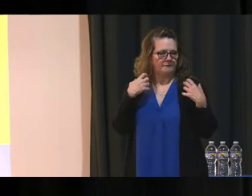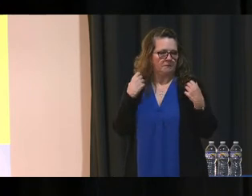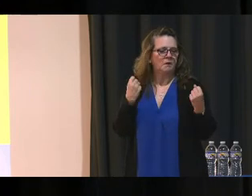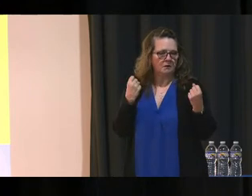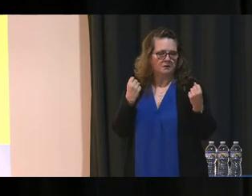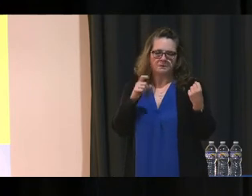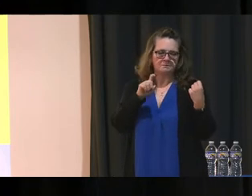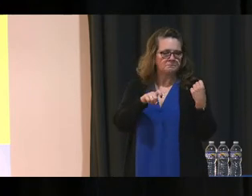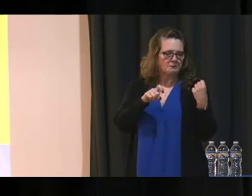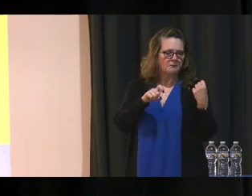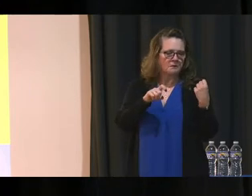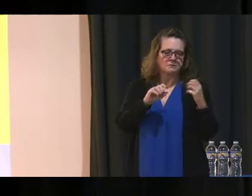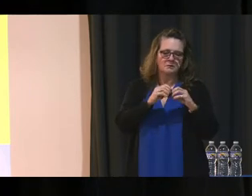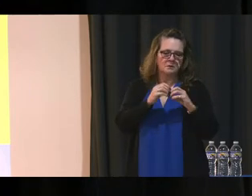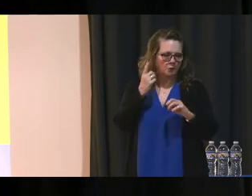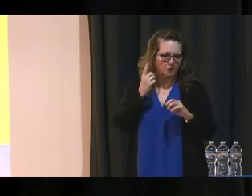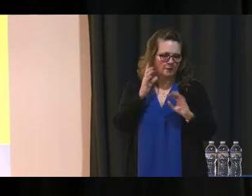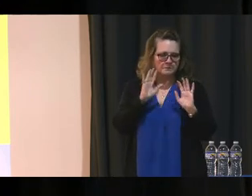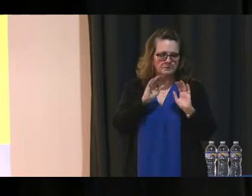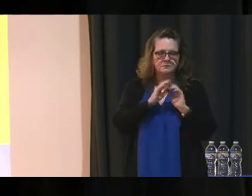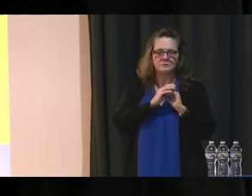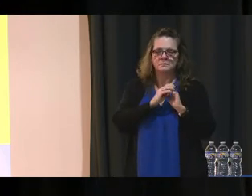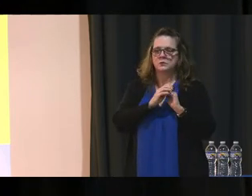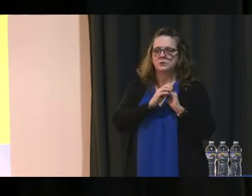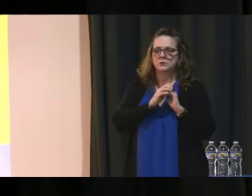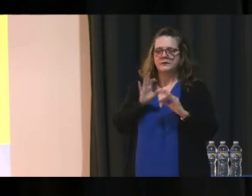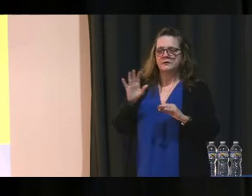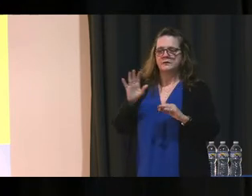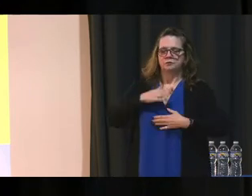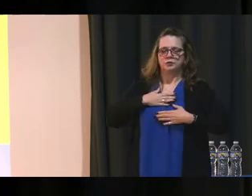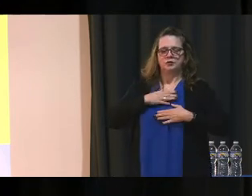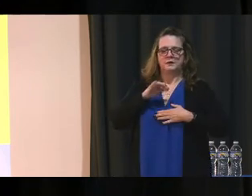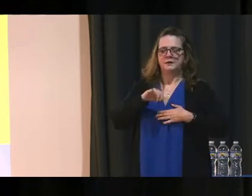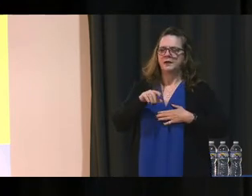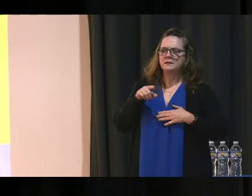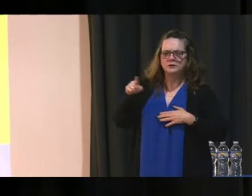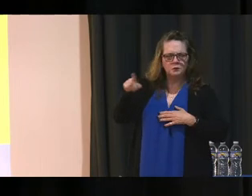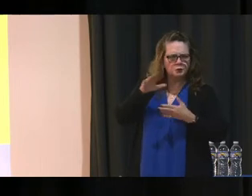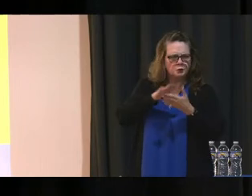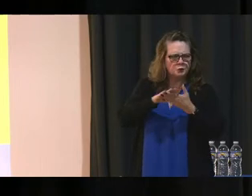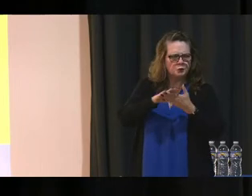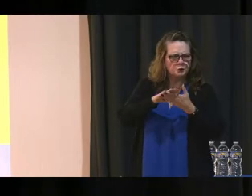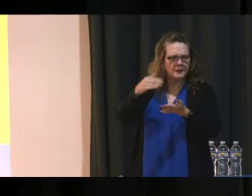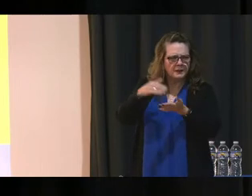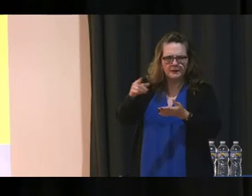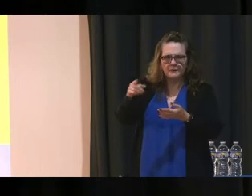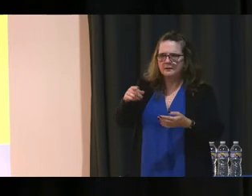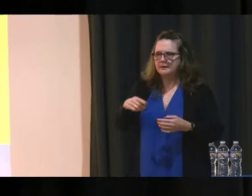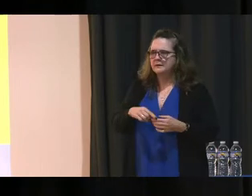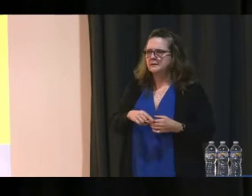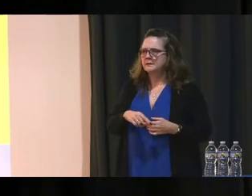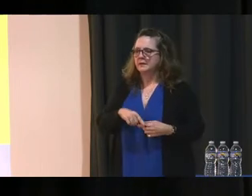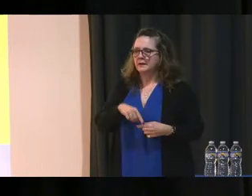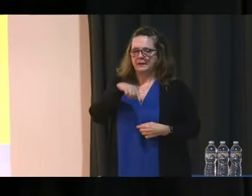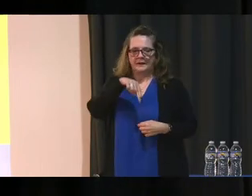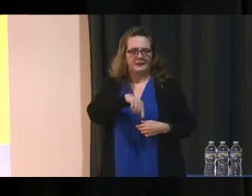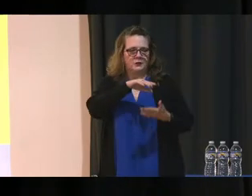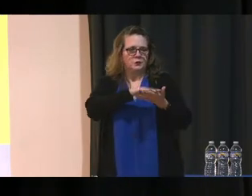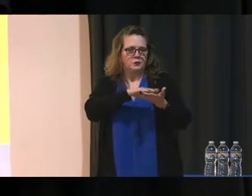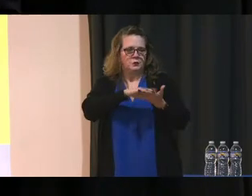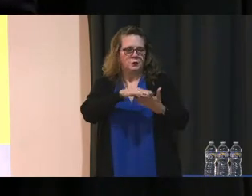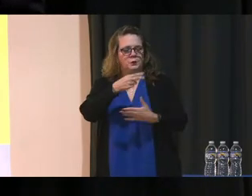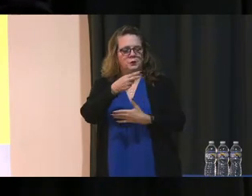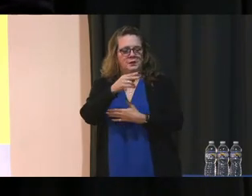consistent basis. So, definitely appreciate that. What was the school again? It's this school. High Point. High Point.